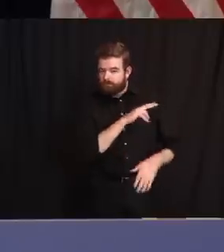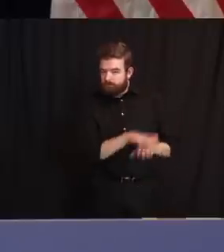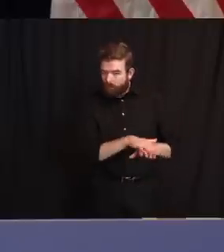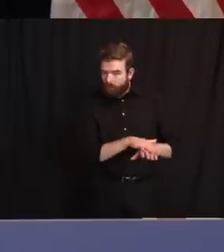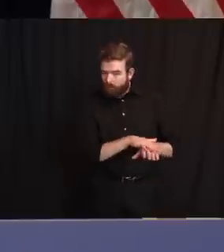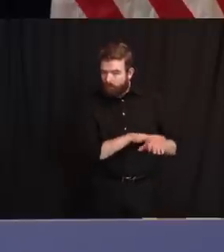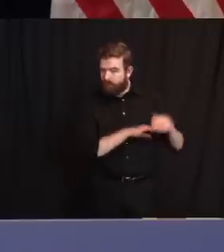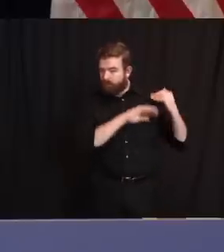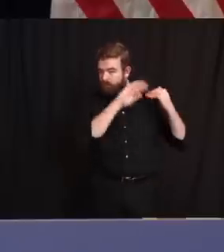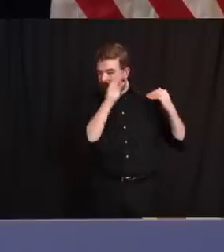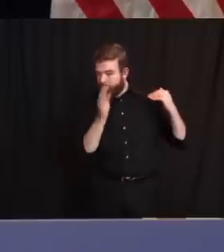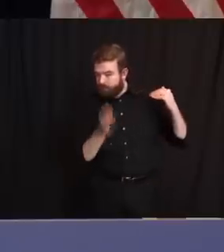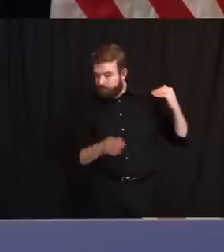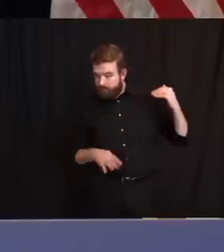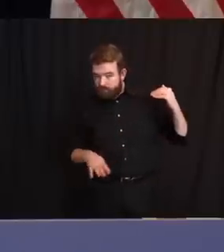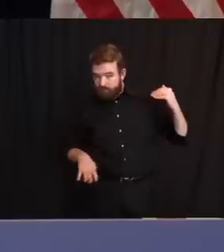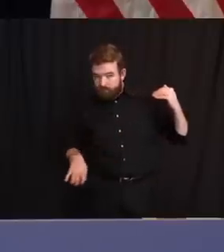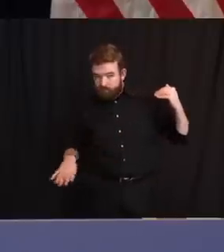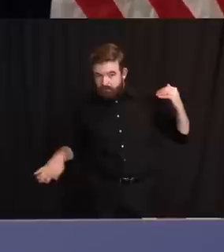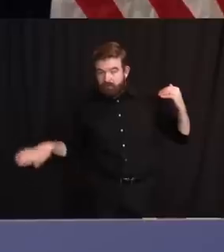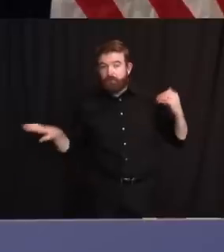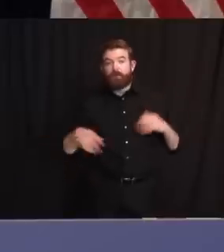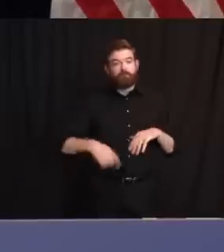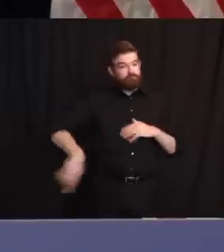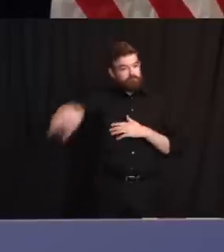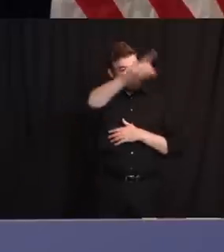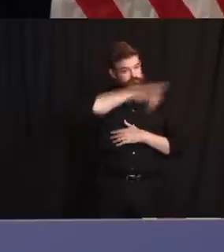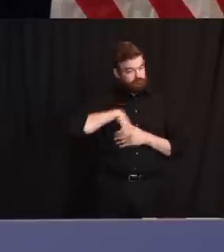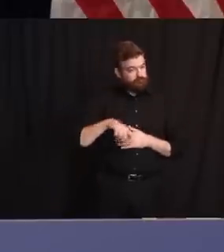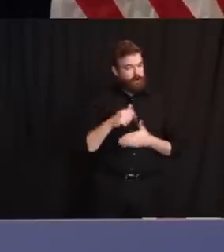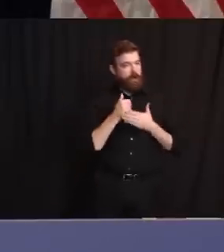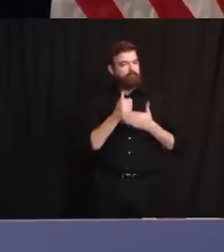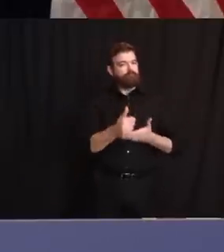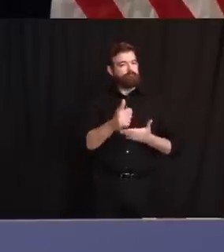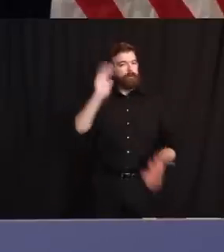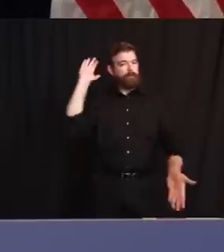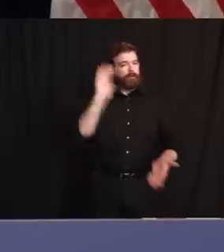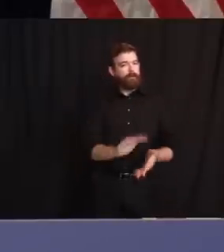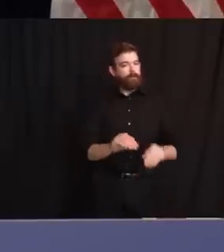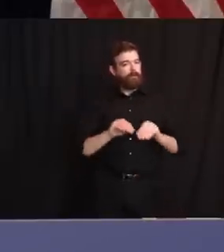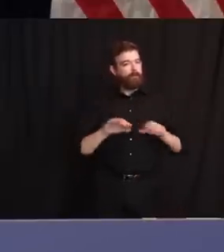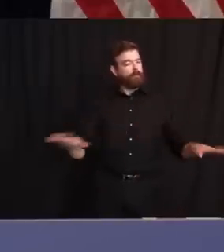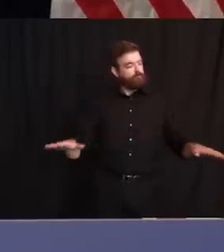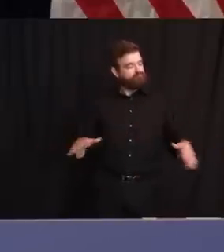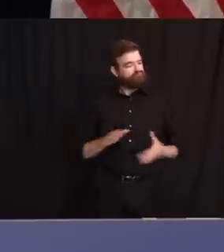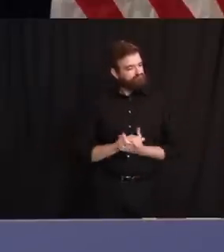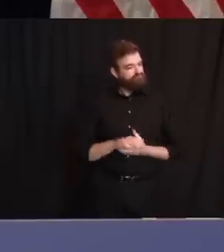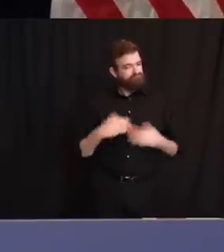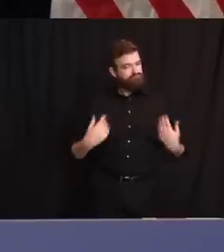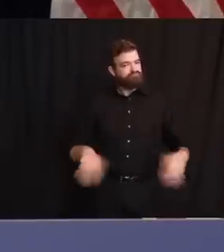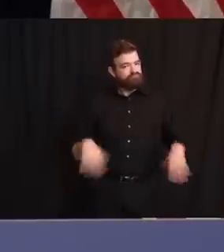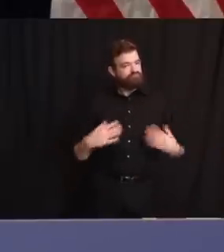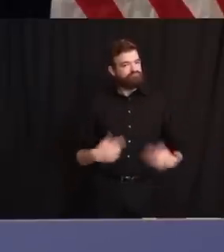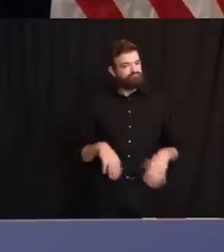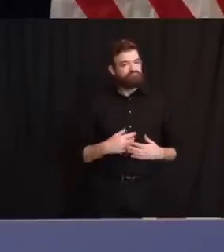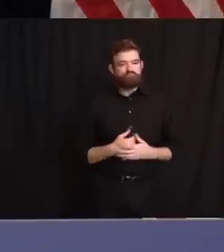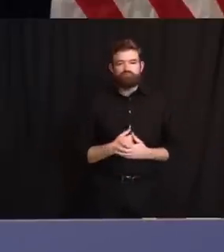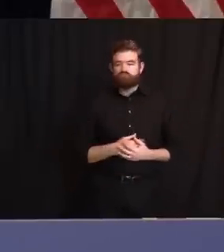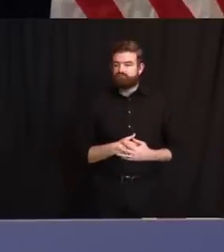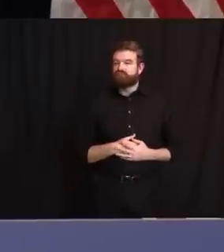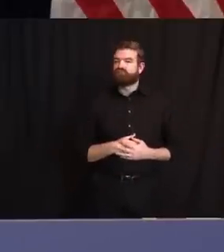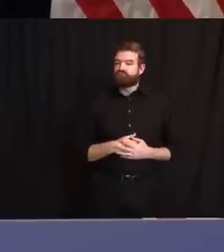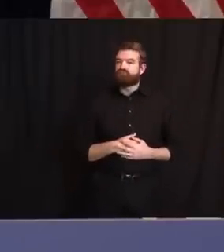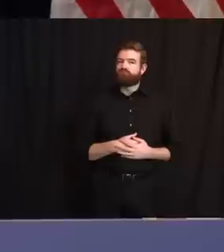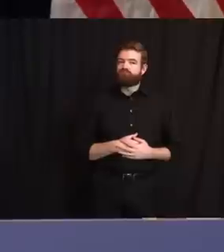right direction. And folks, you have done that. We haven't done it. You have done it. And it's because you've taken to heart the basics. You've stayed away